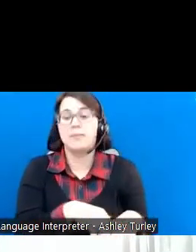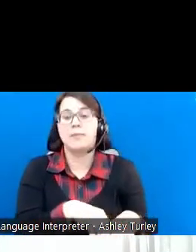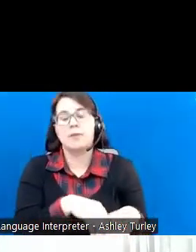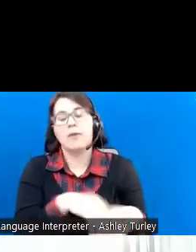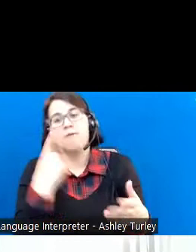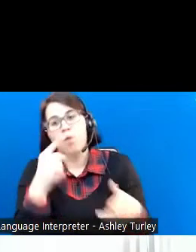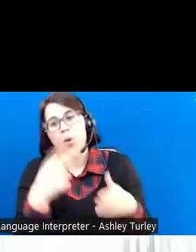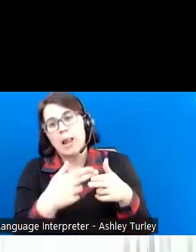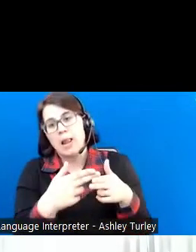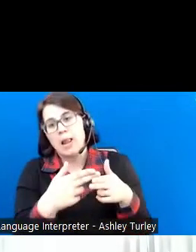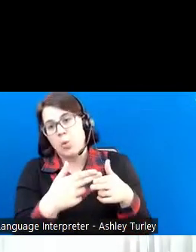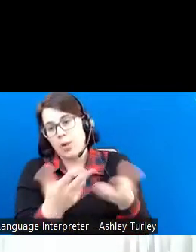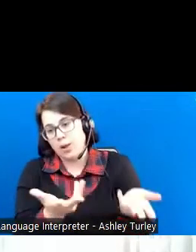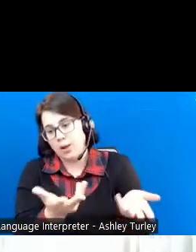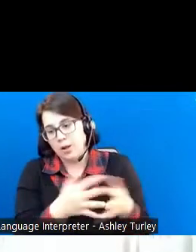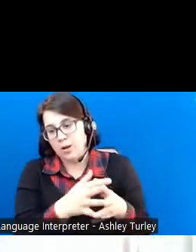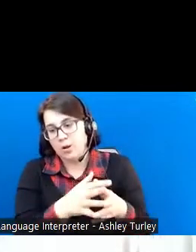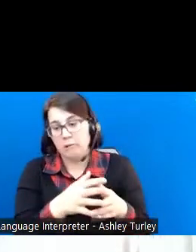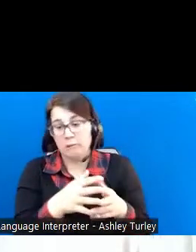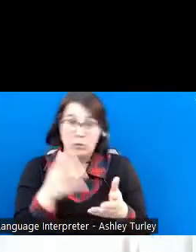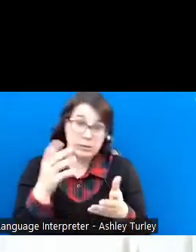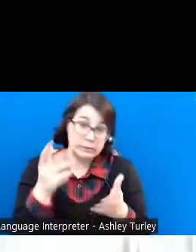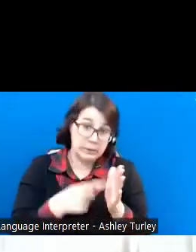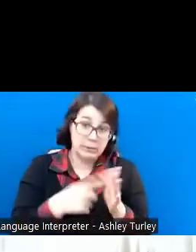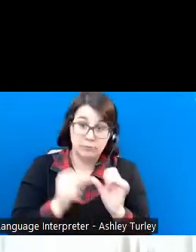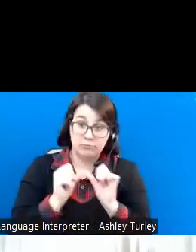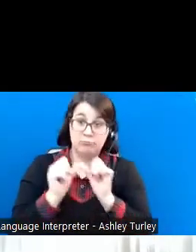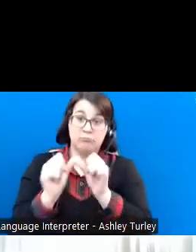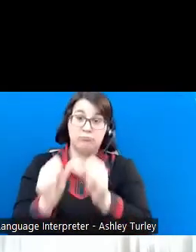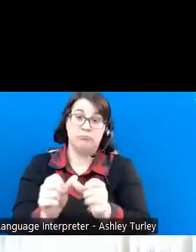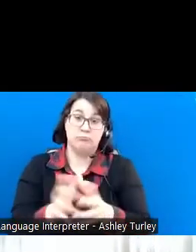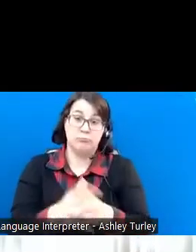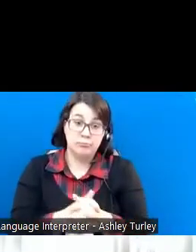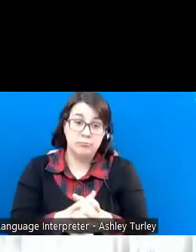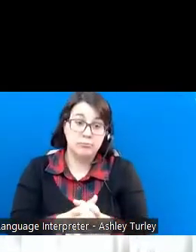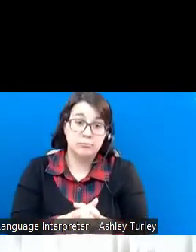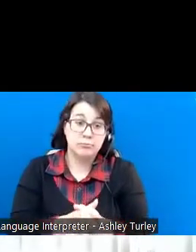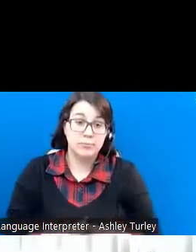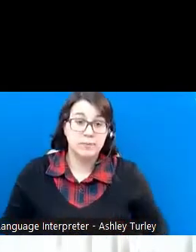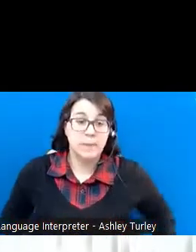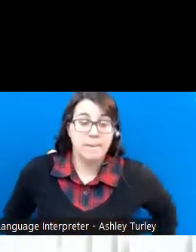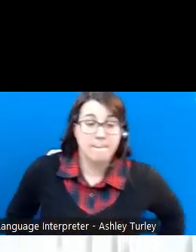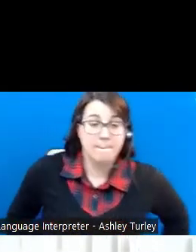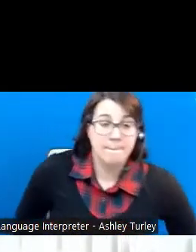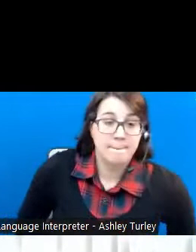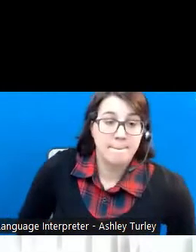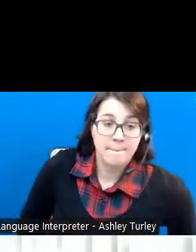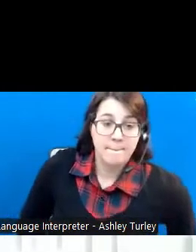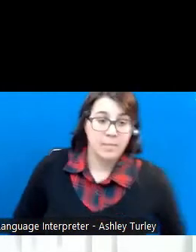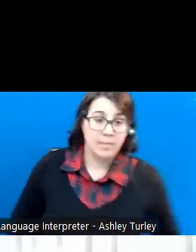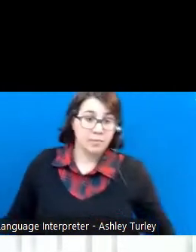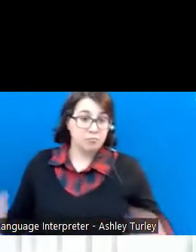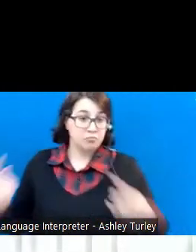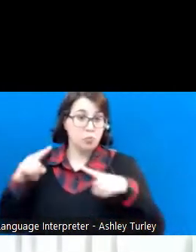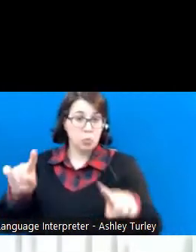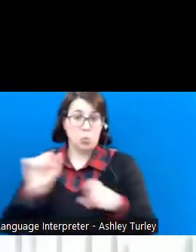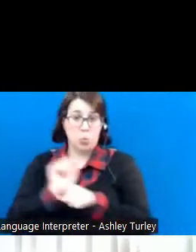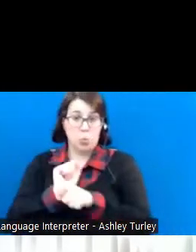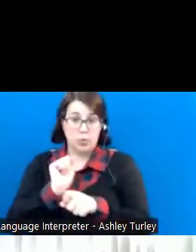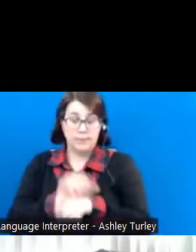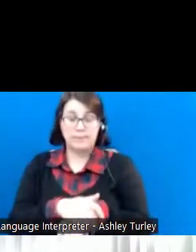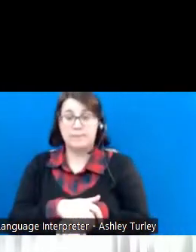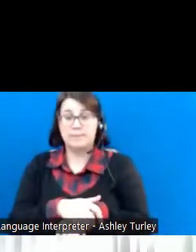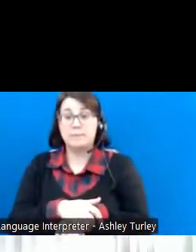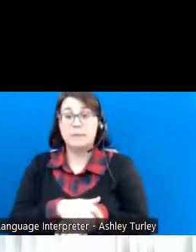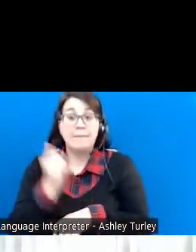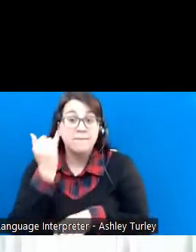little while, if not indefinitely, while working, as so